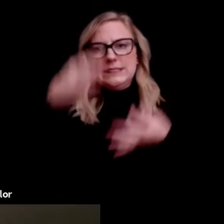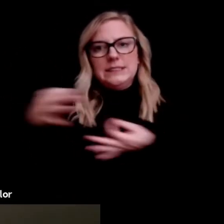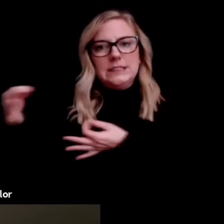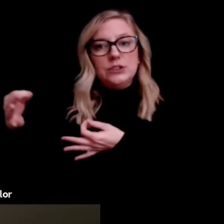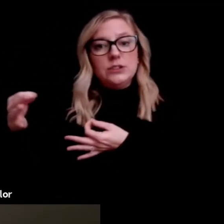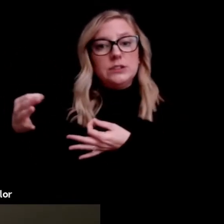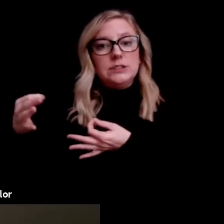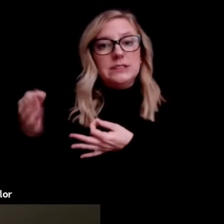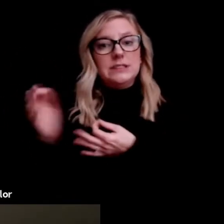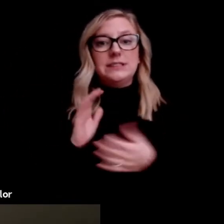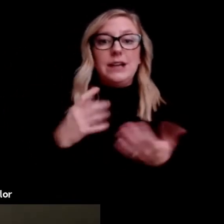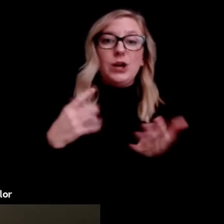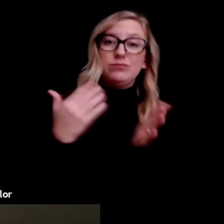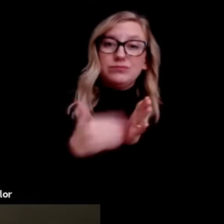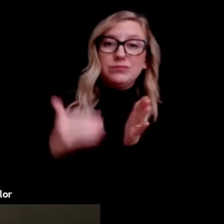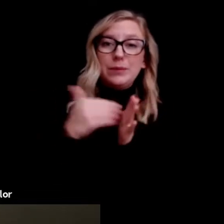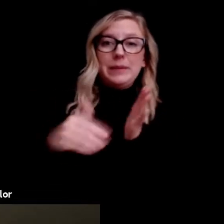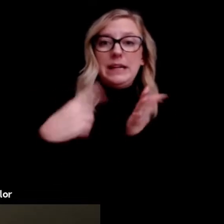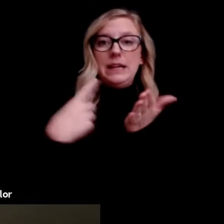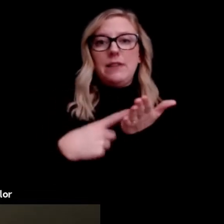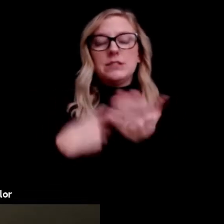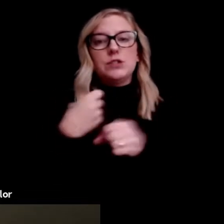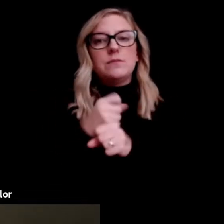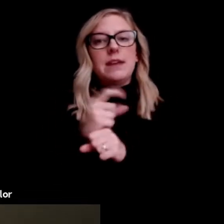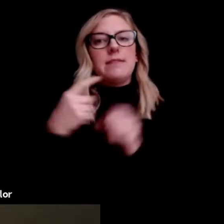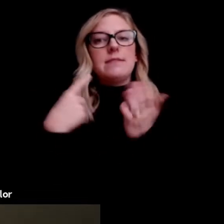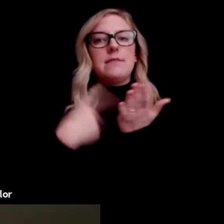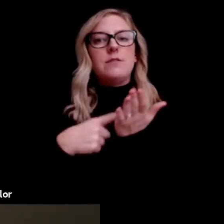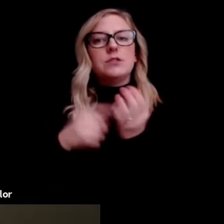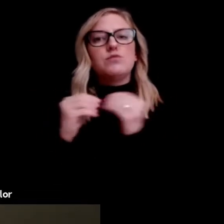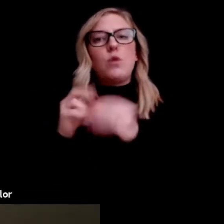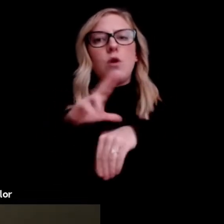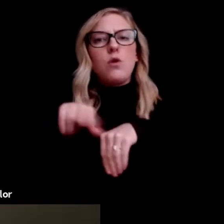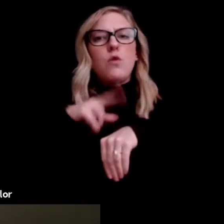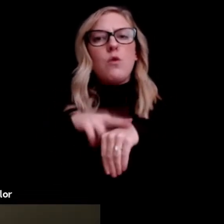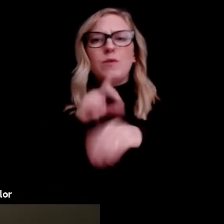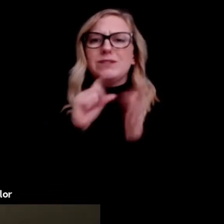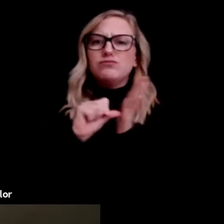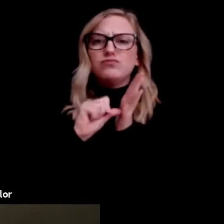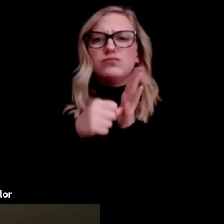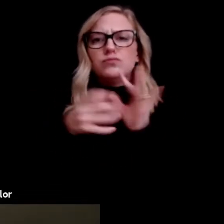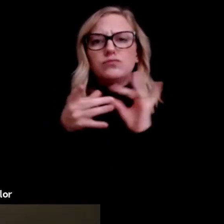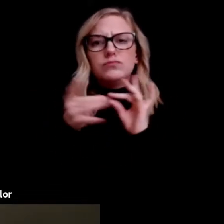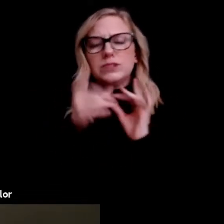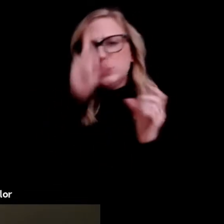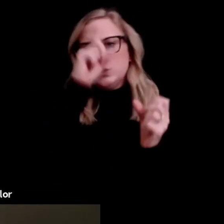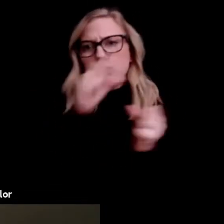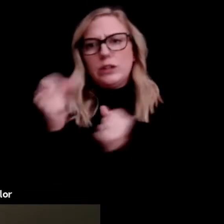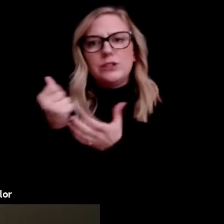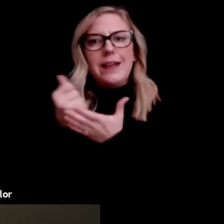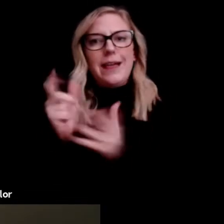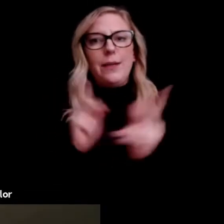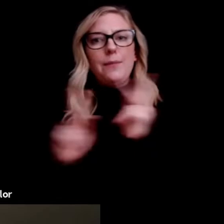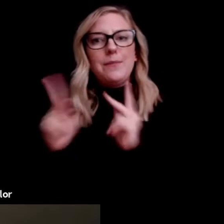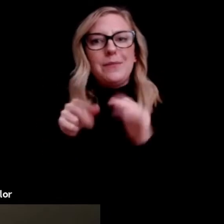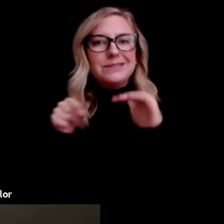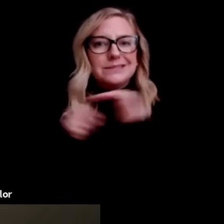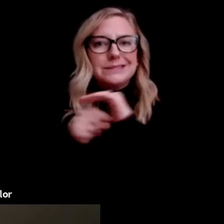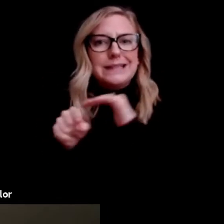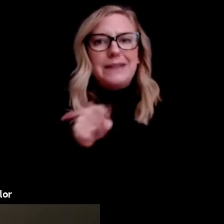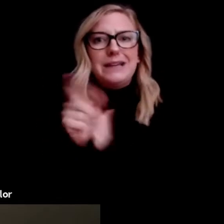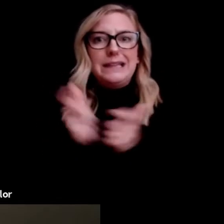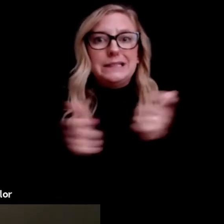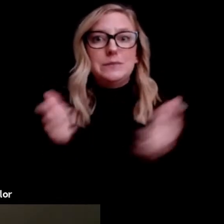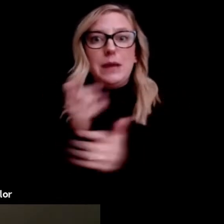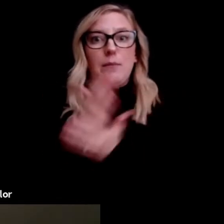normalize these topics and reinforce messages and strategies that help people navigate this huge aspect